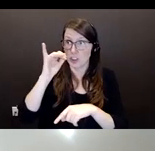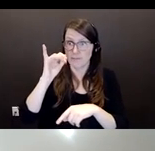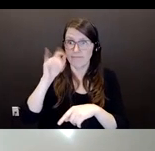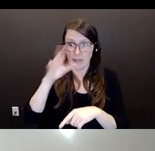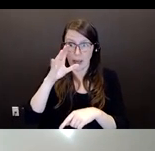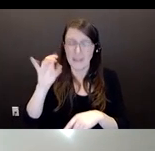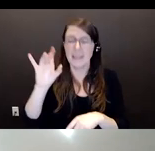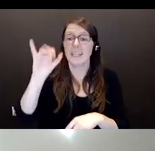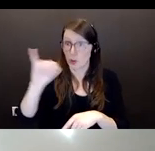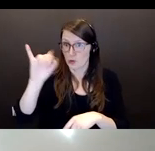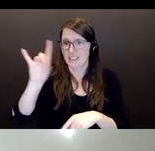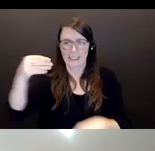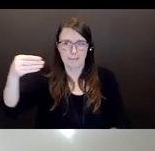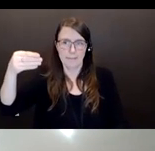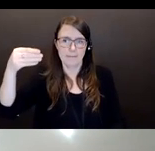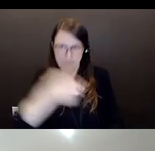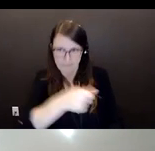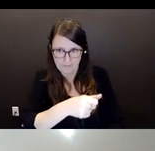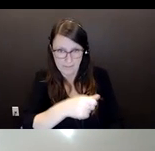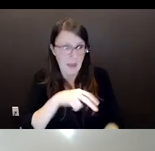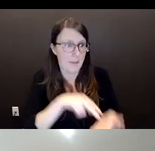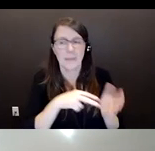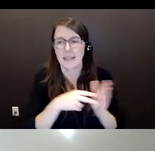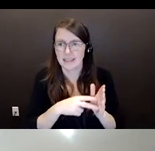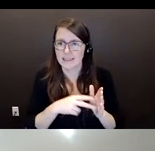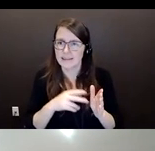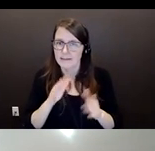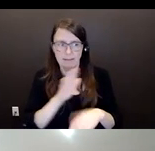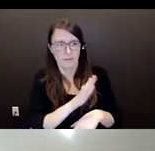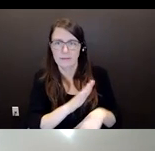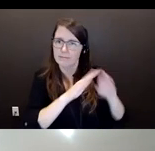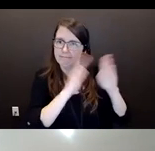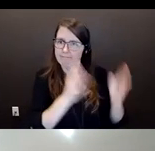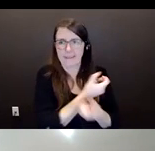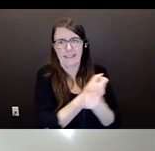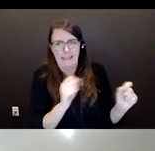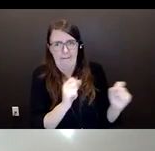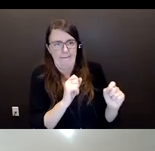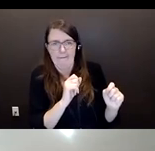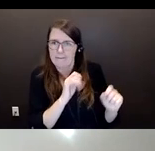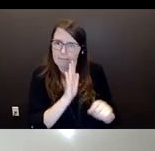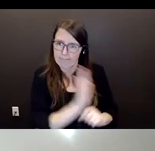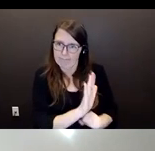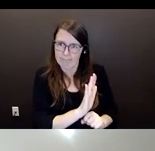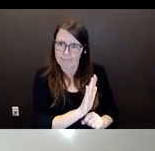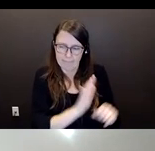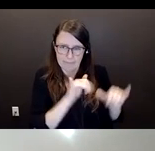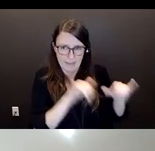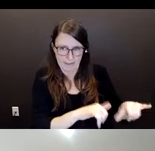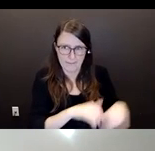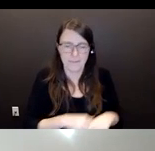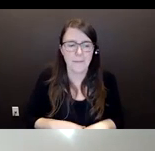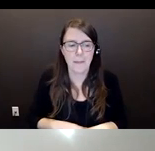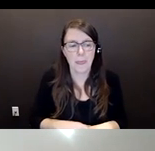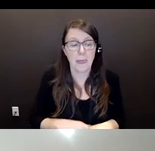back to her as the sole owner. But it's difficult. I've dealt with a lot of people